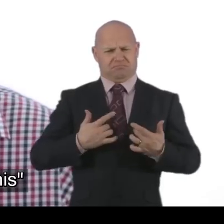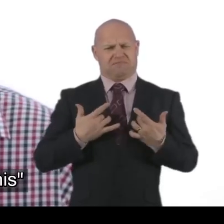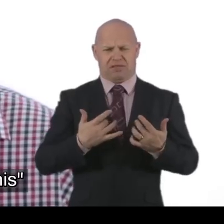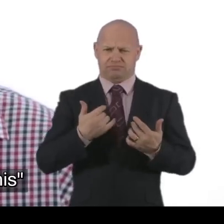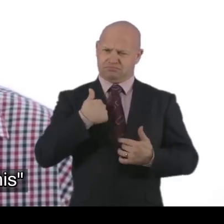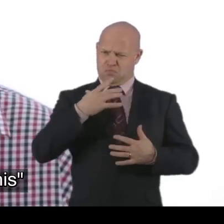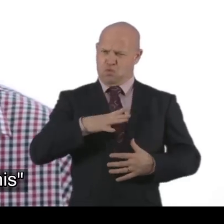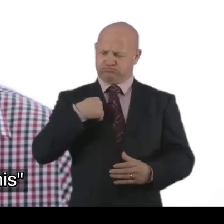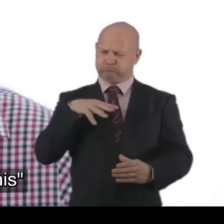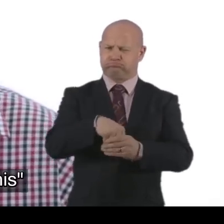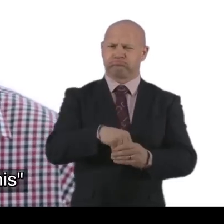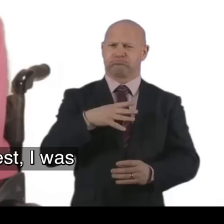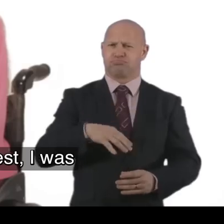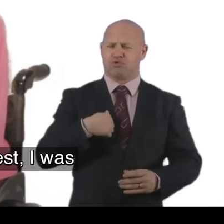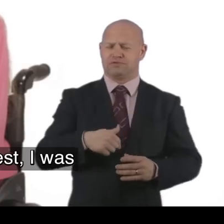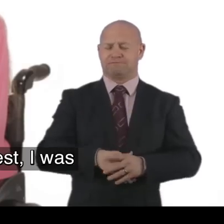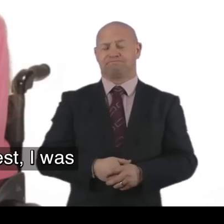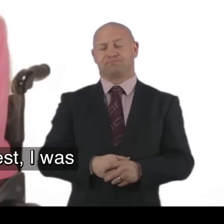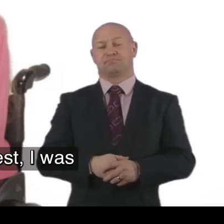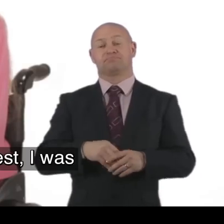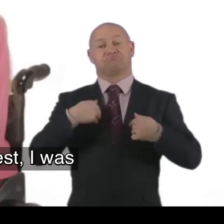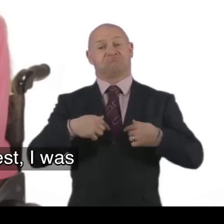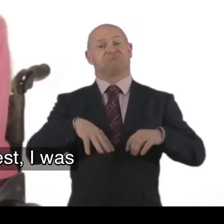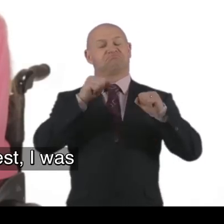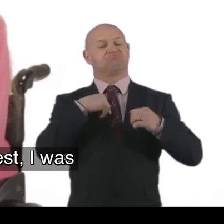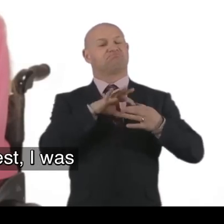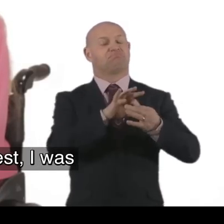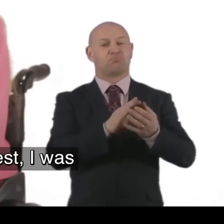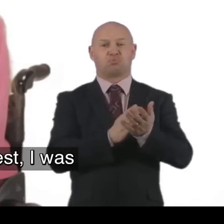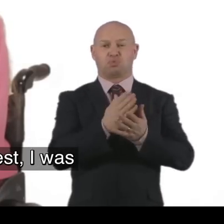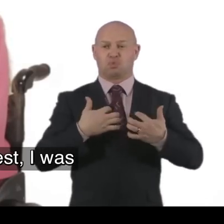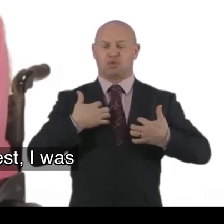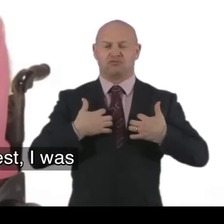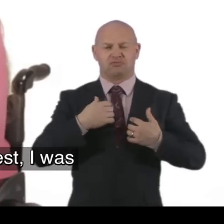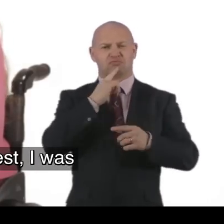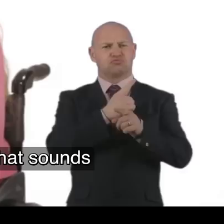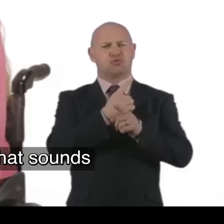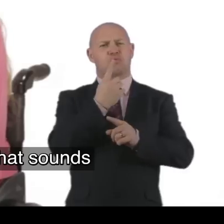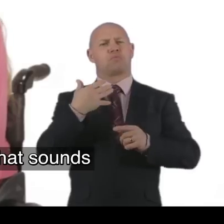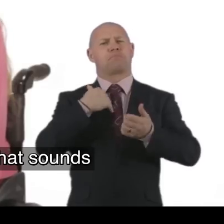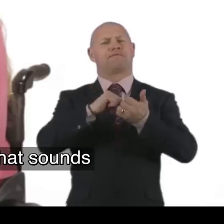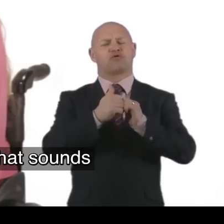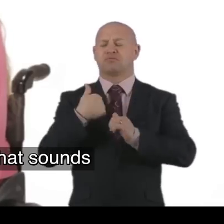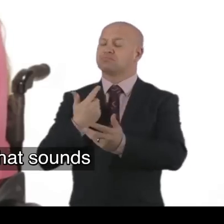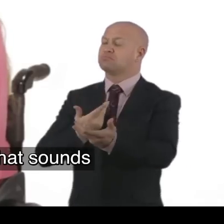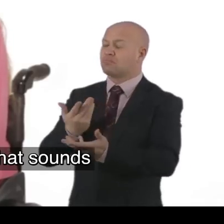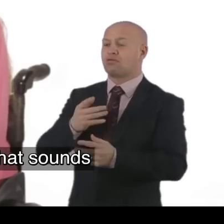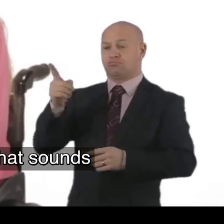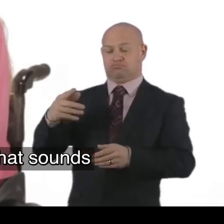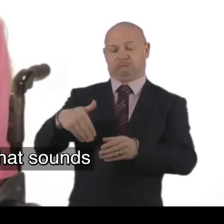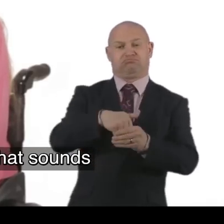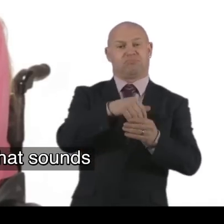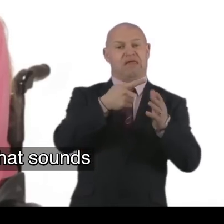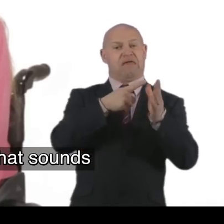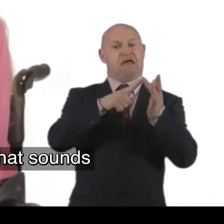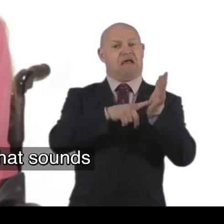I want to be part of this. I came into contact with AILN through interest. was talking to one of my friends and she says to me, she was on